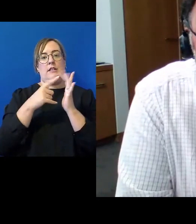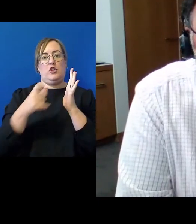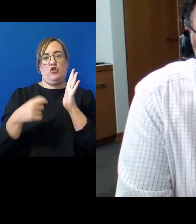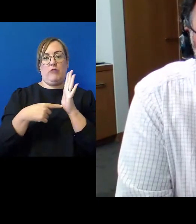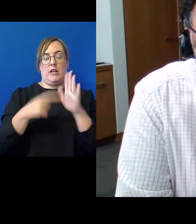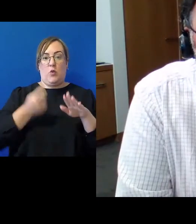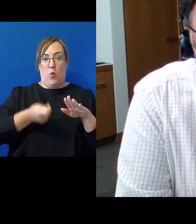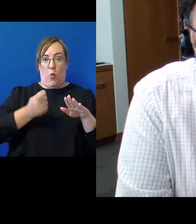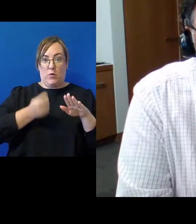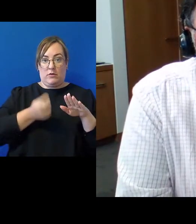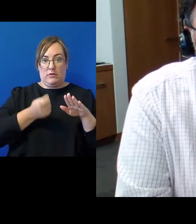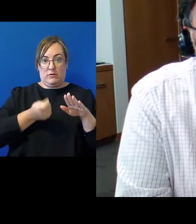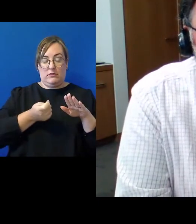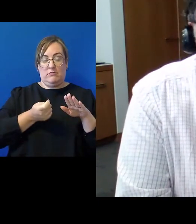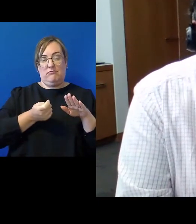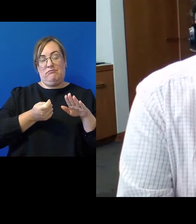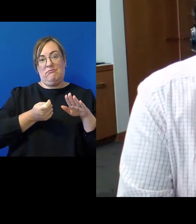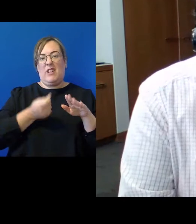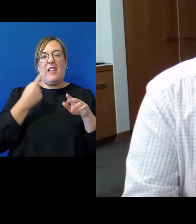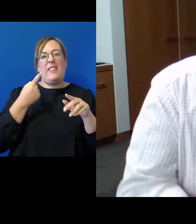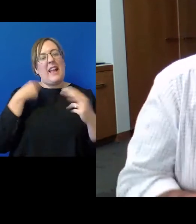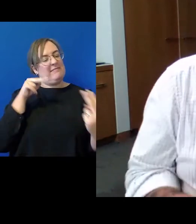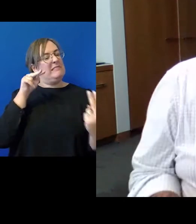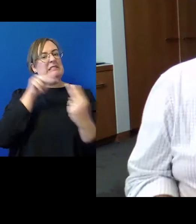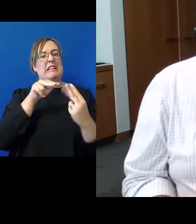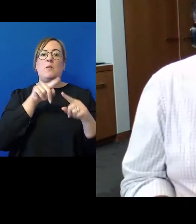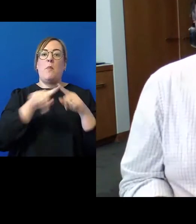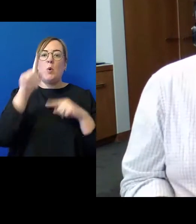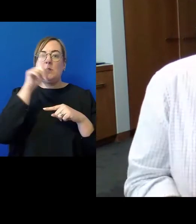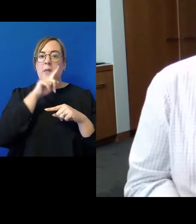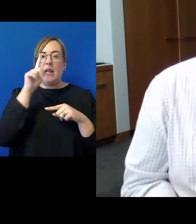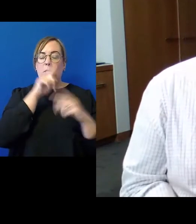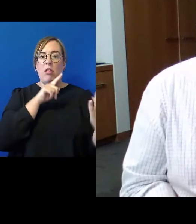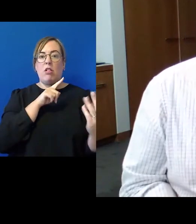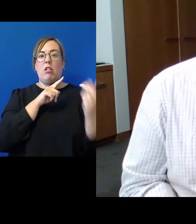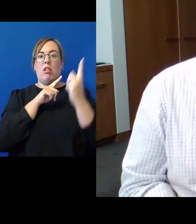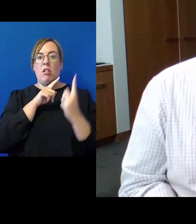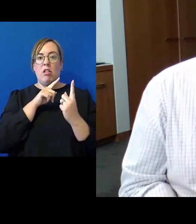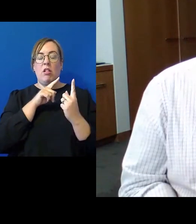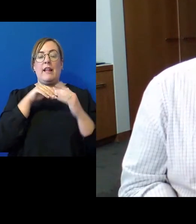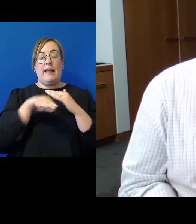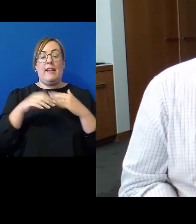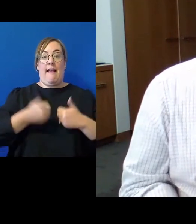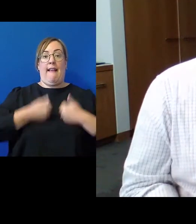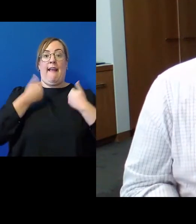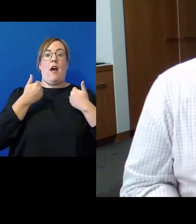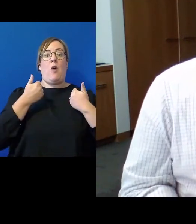primary the court that sees most people if you like in this country